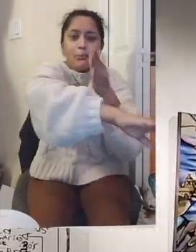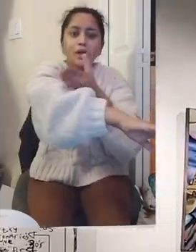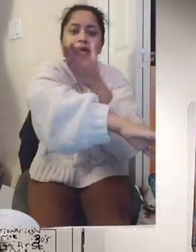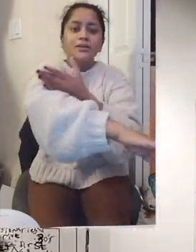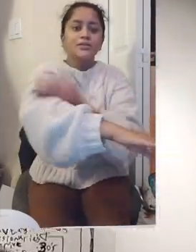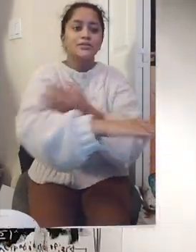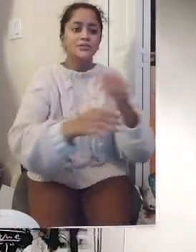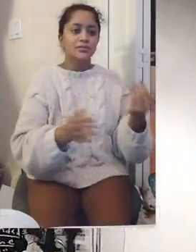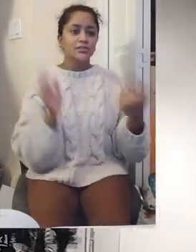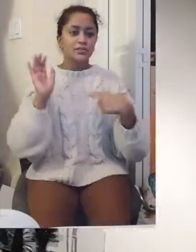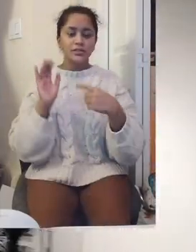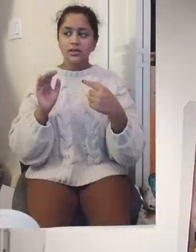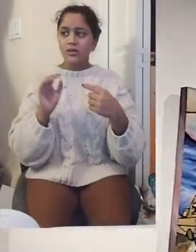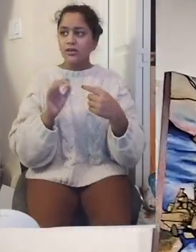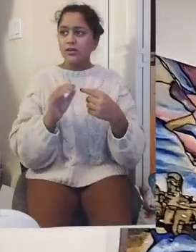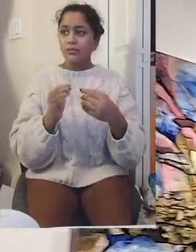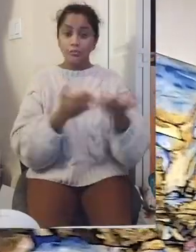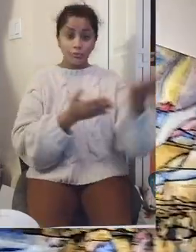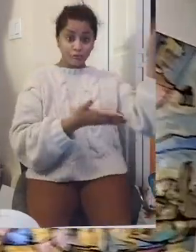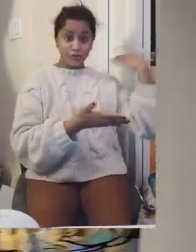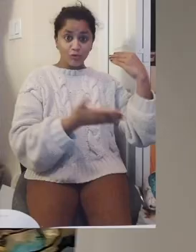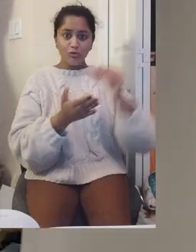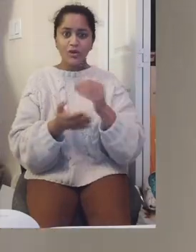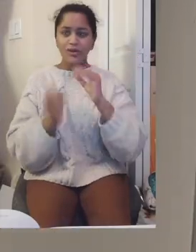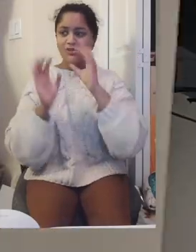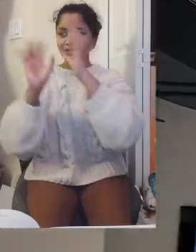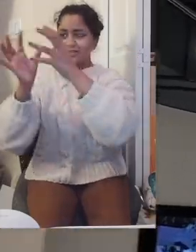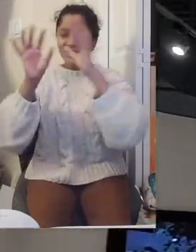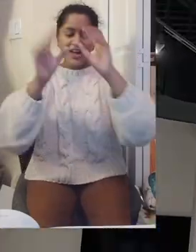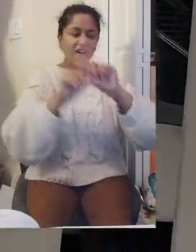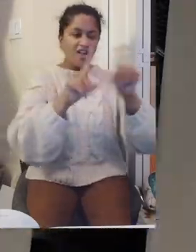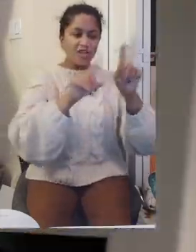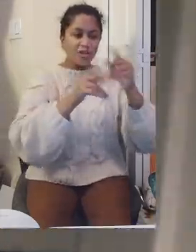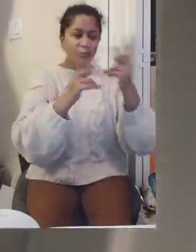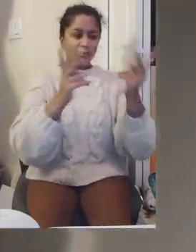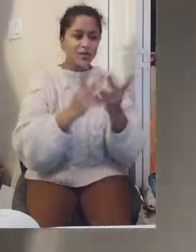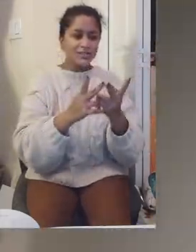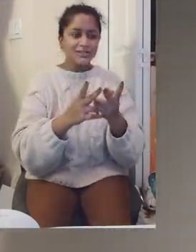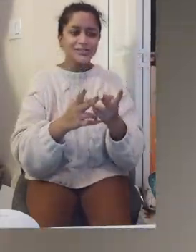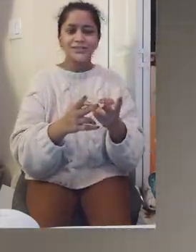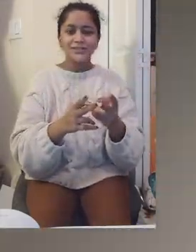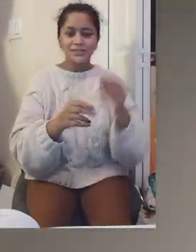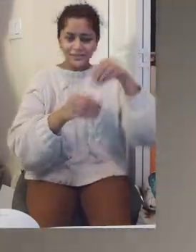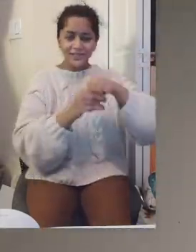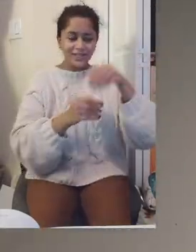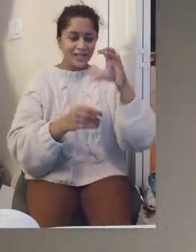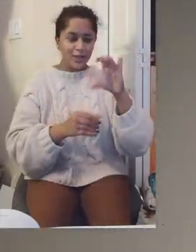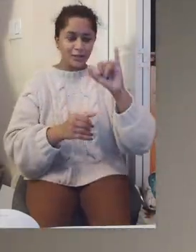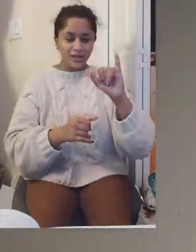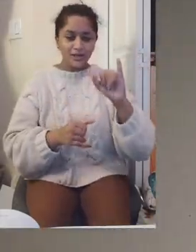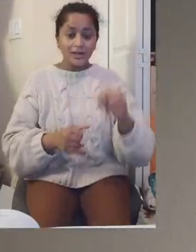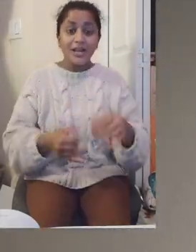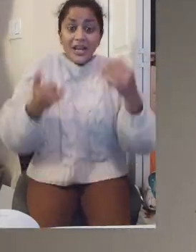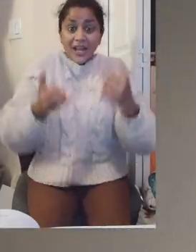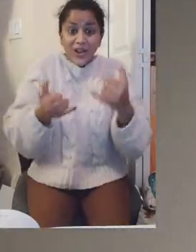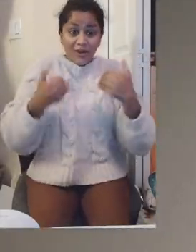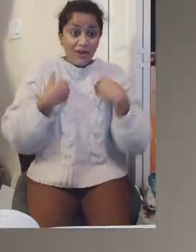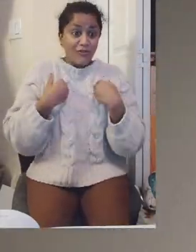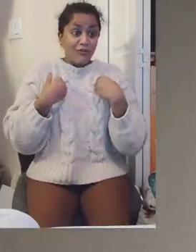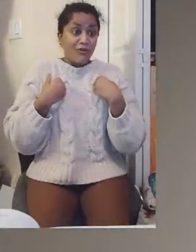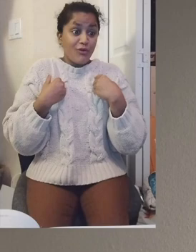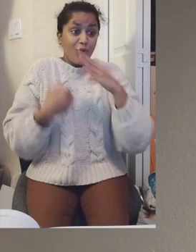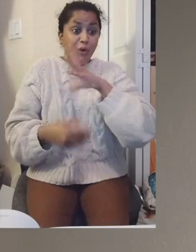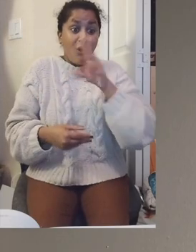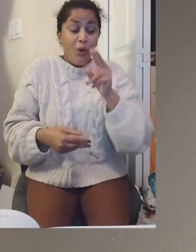where we are now, from the days where we were exhibiting in spaces, around the Climent Islands,